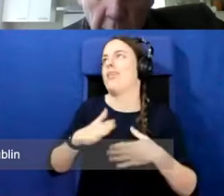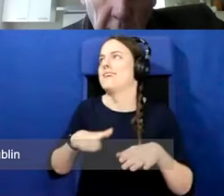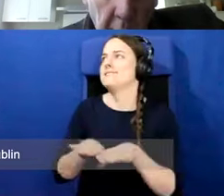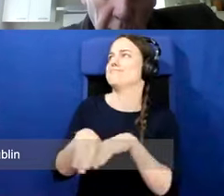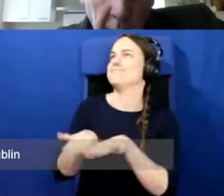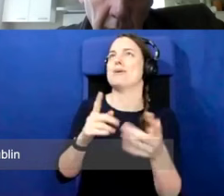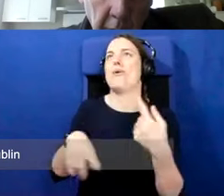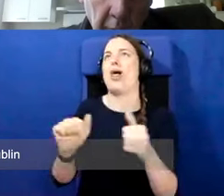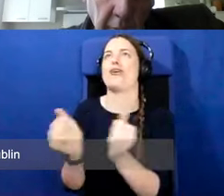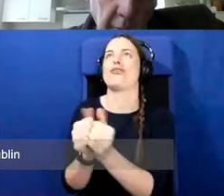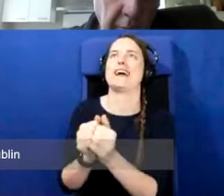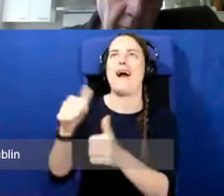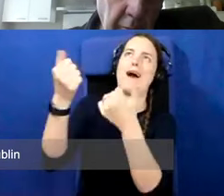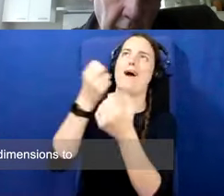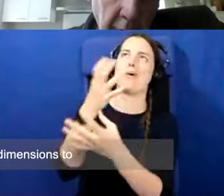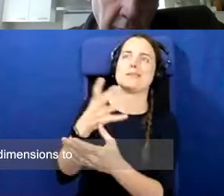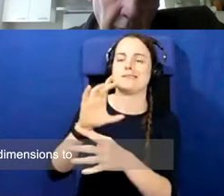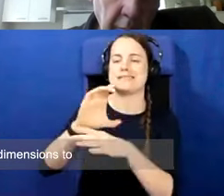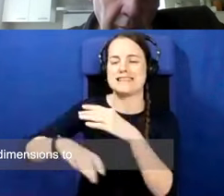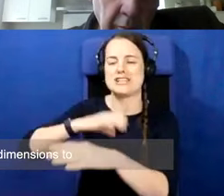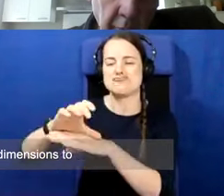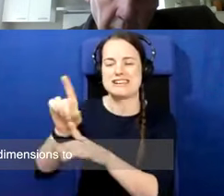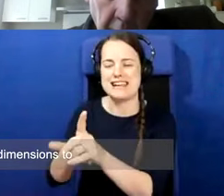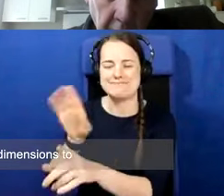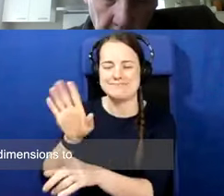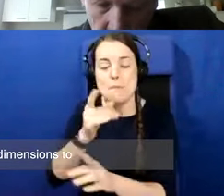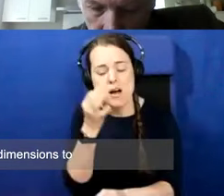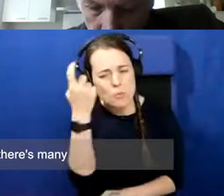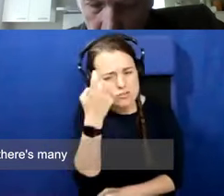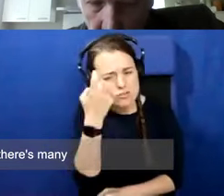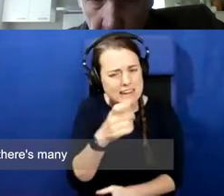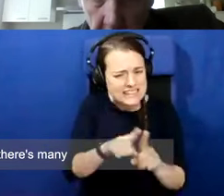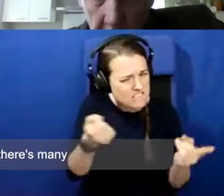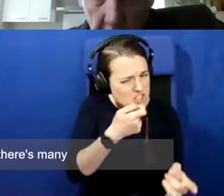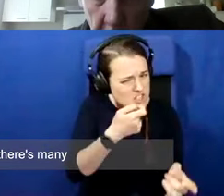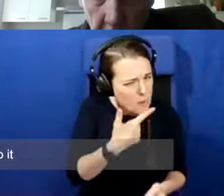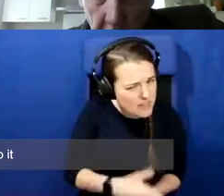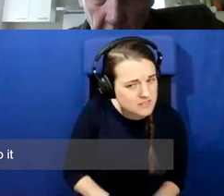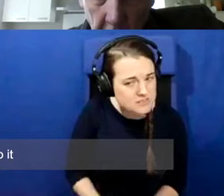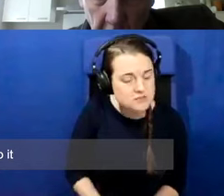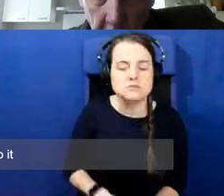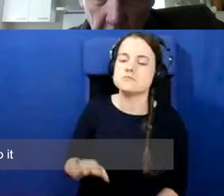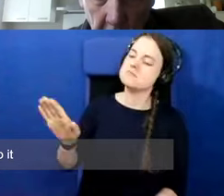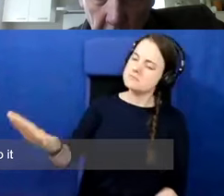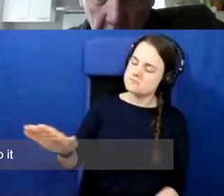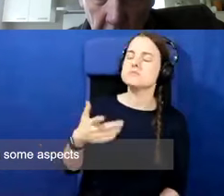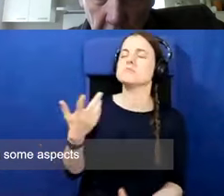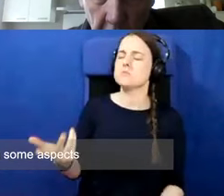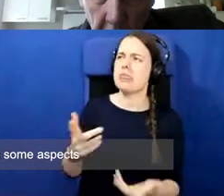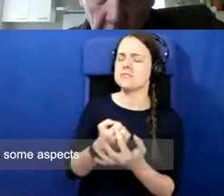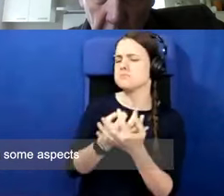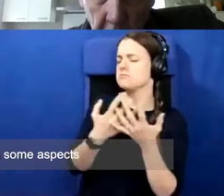in Dublin? Well, I think there's many dimensions to the centenary year and there's many complexities to it. And